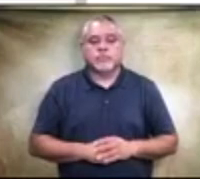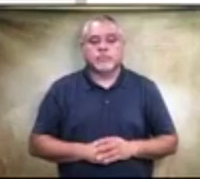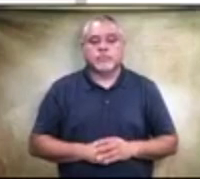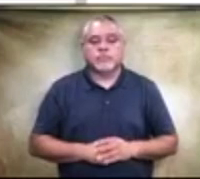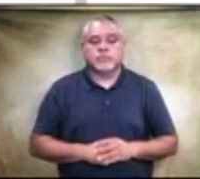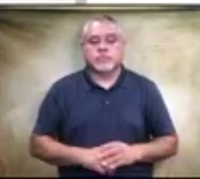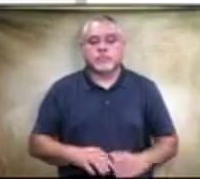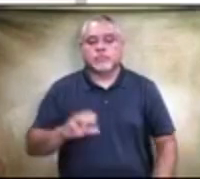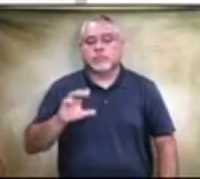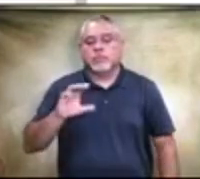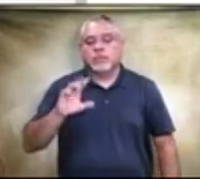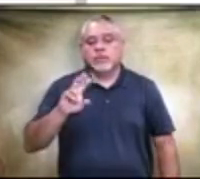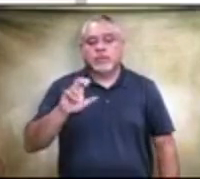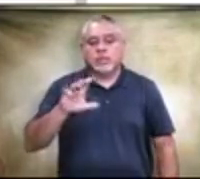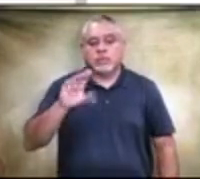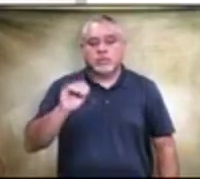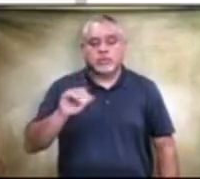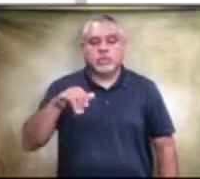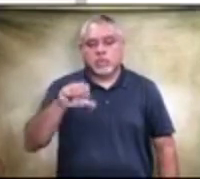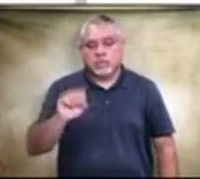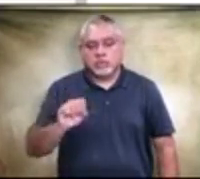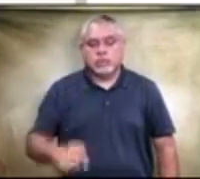Mr. Velasco? Yes.